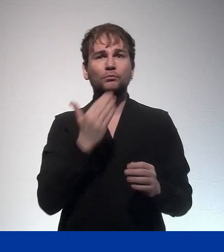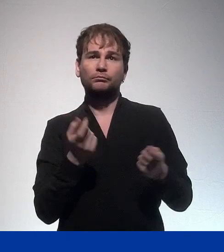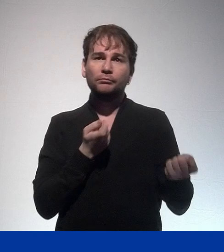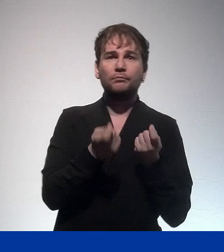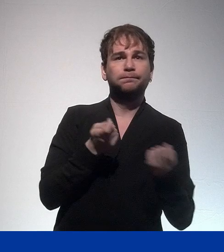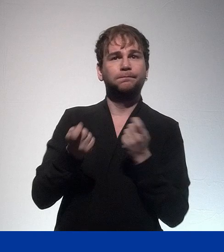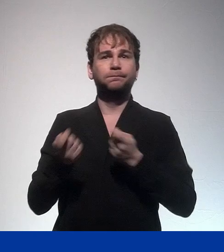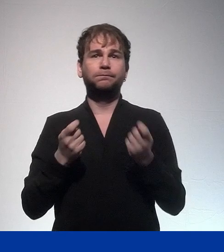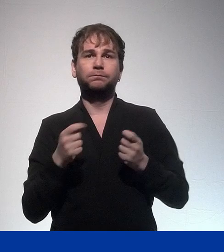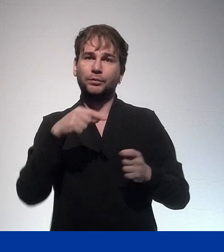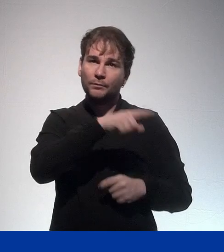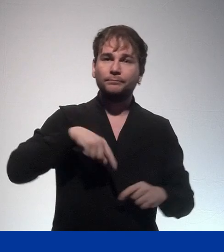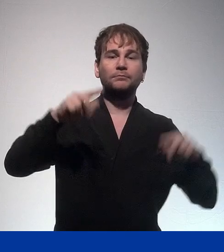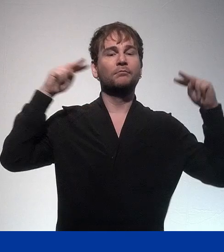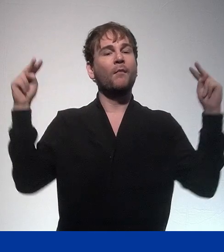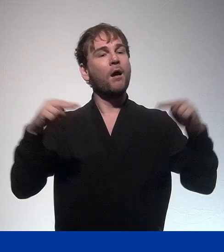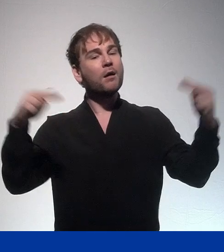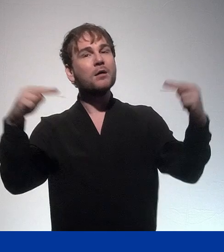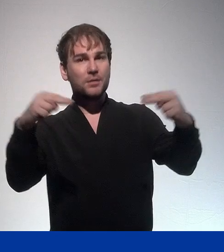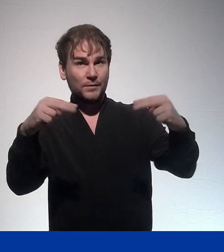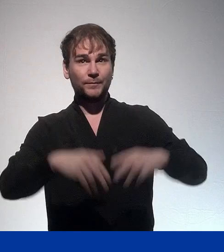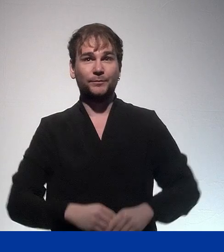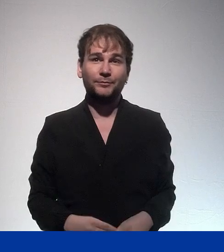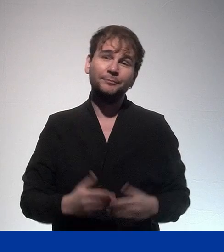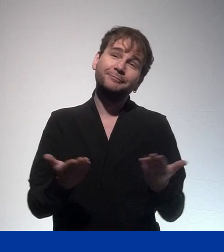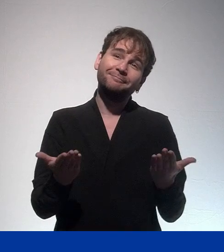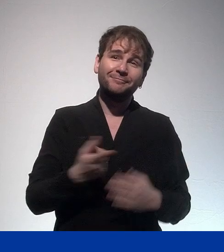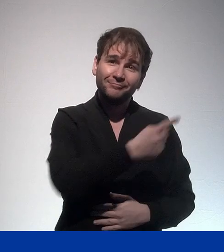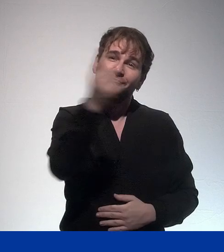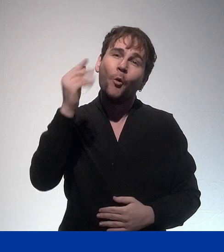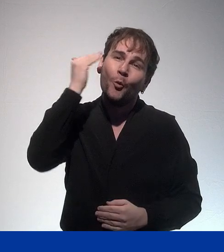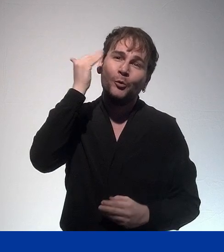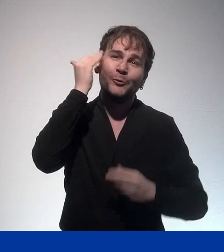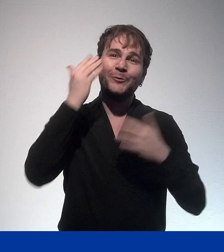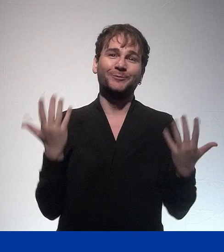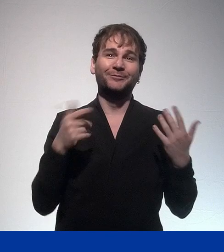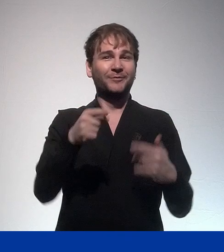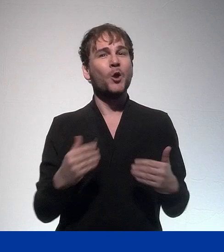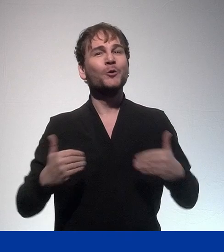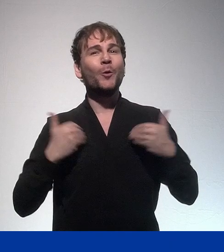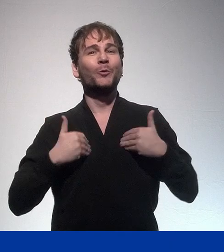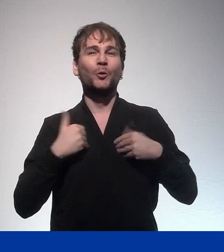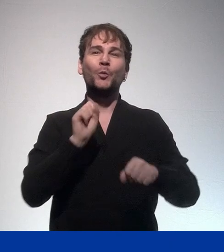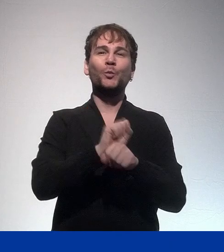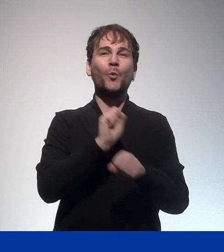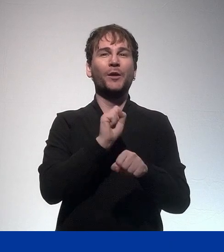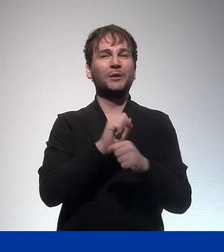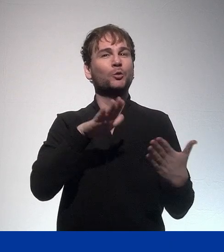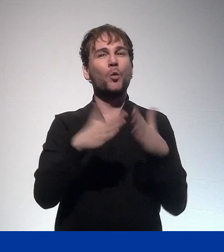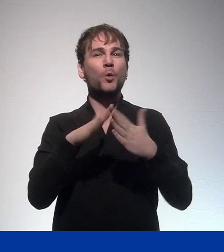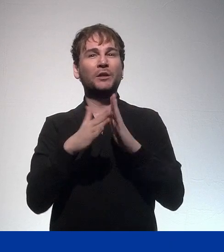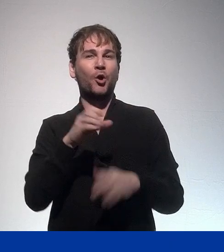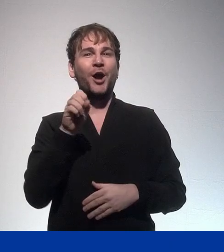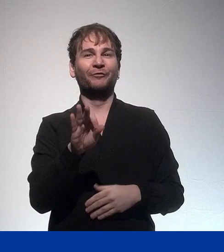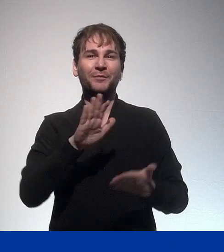to allow everyone, all young people access to youth work going forward. And I don't really